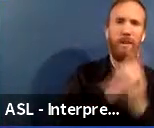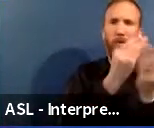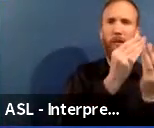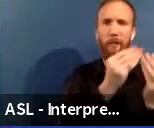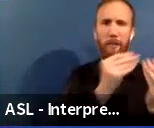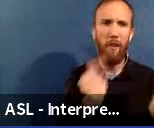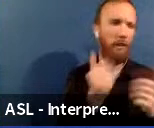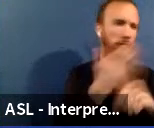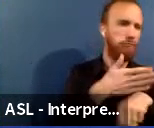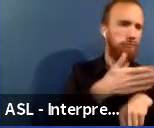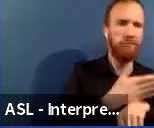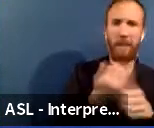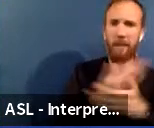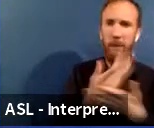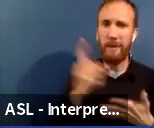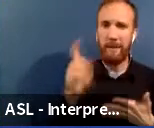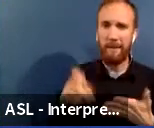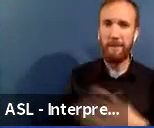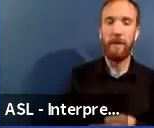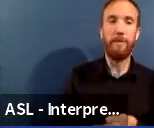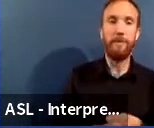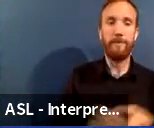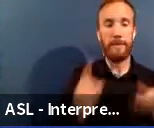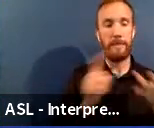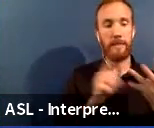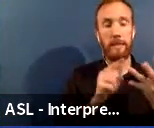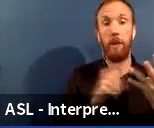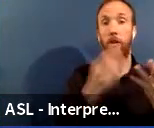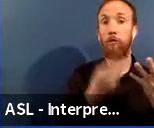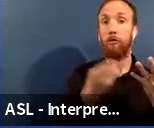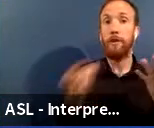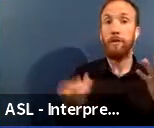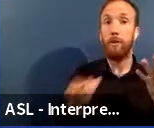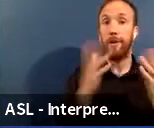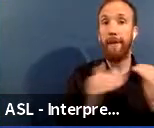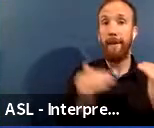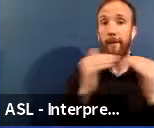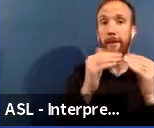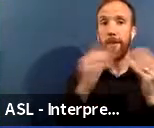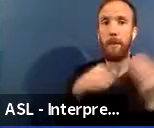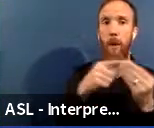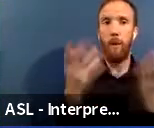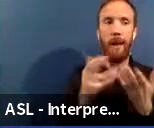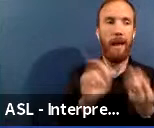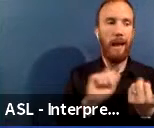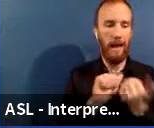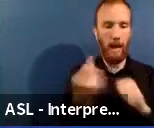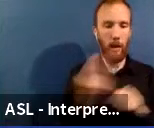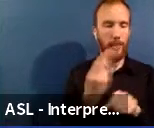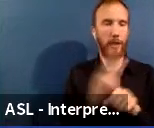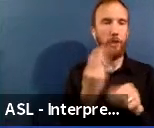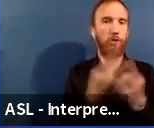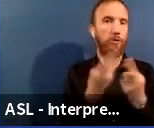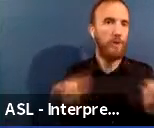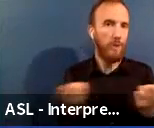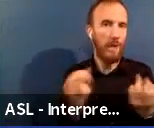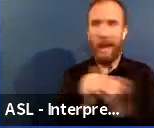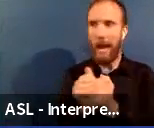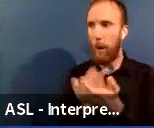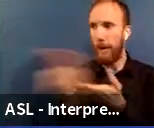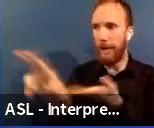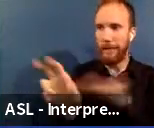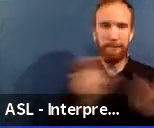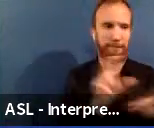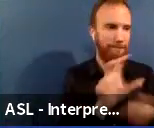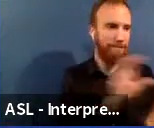advance equity. Resource equity is about resource allocation. That's the complete and total reason why we do the opportunity and